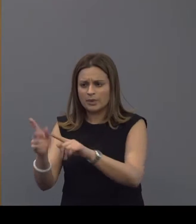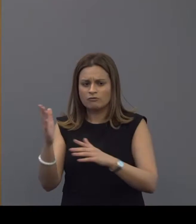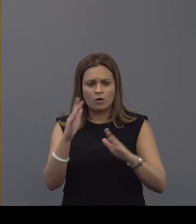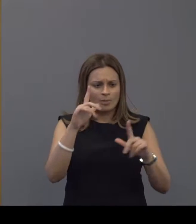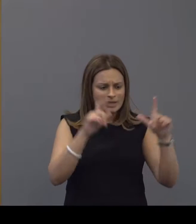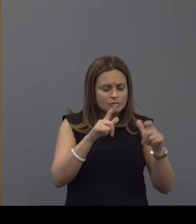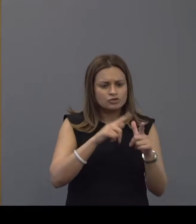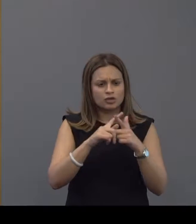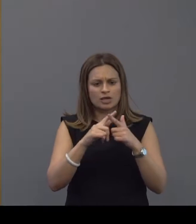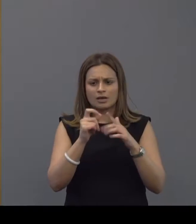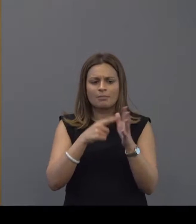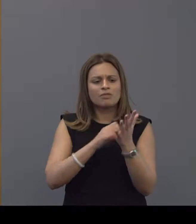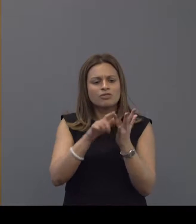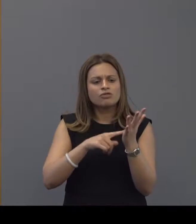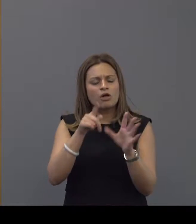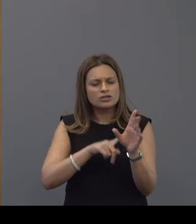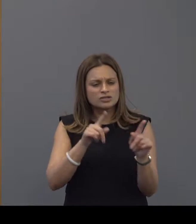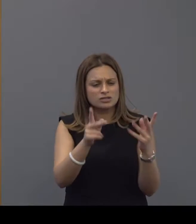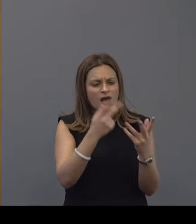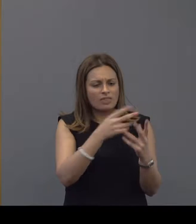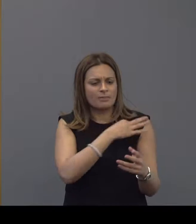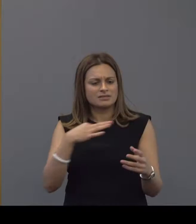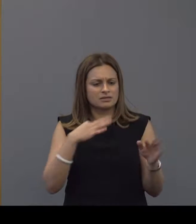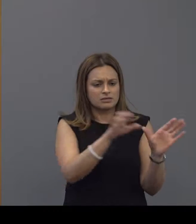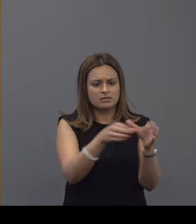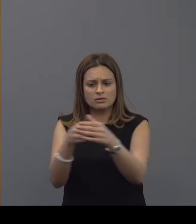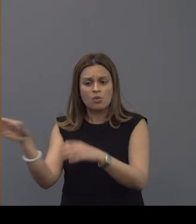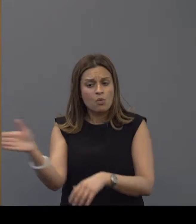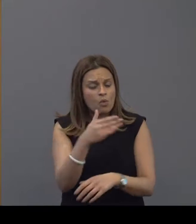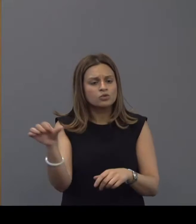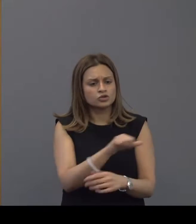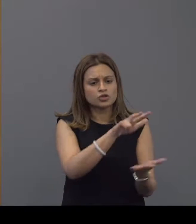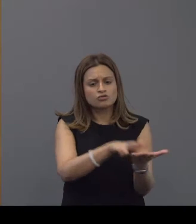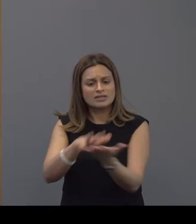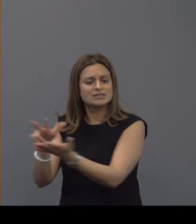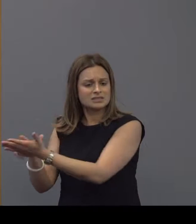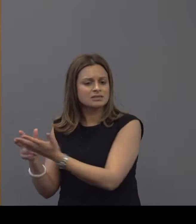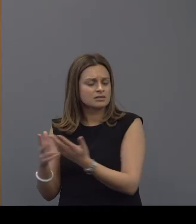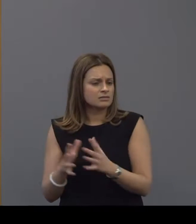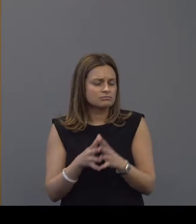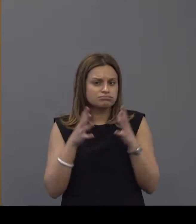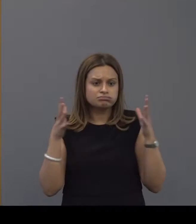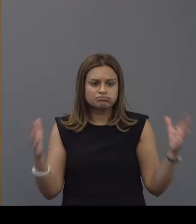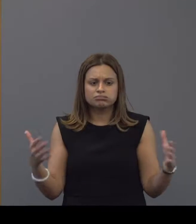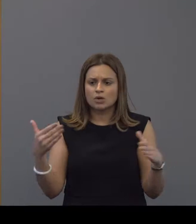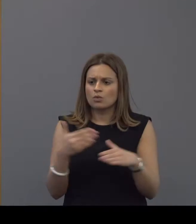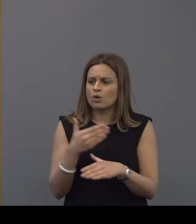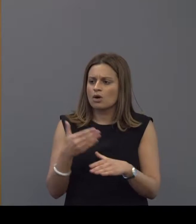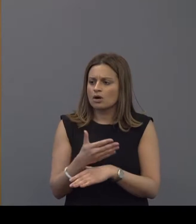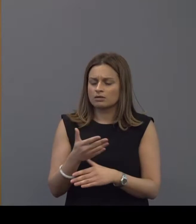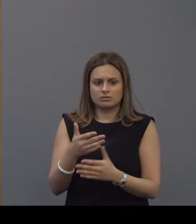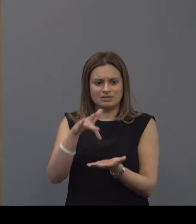imaging pathology and from physiology including audiology should be accredited and we're doing an enormous amount of work from the center